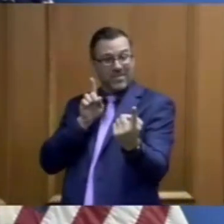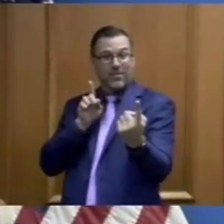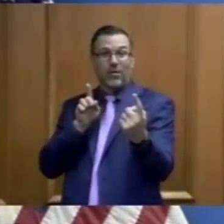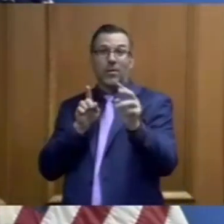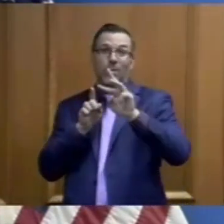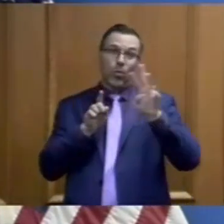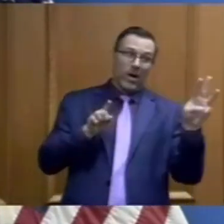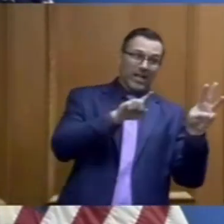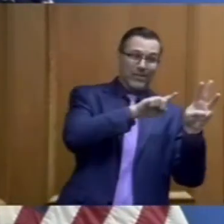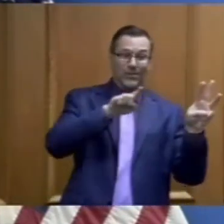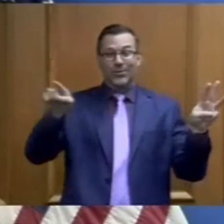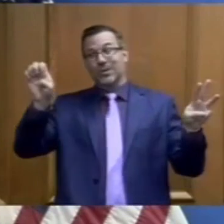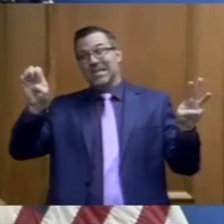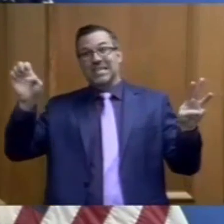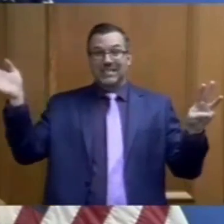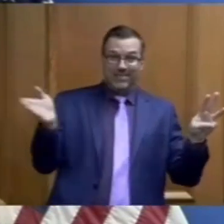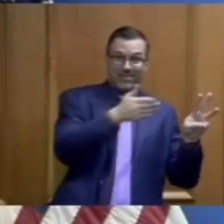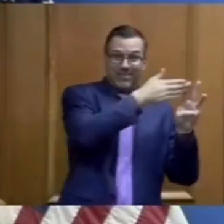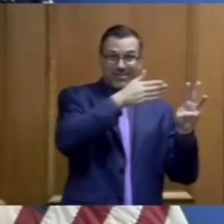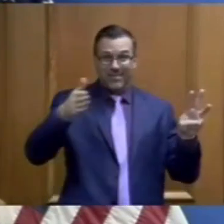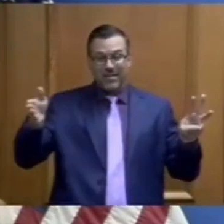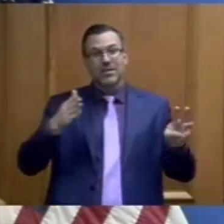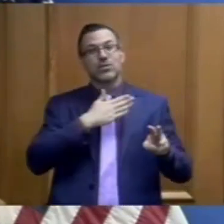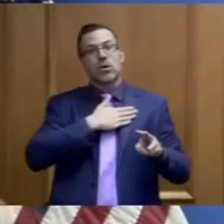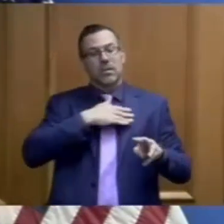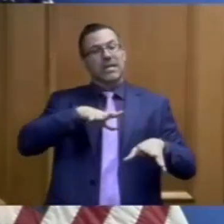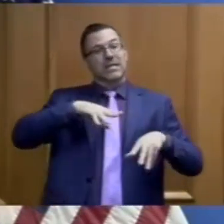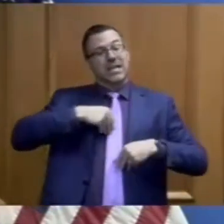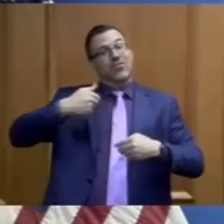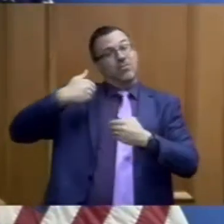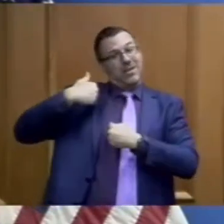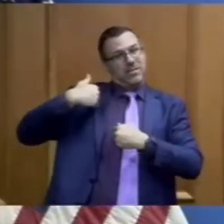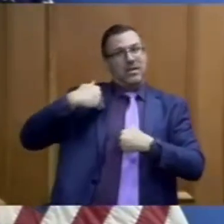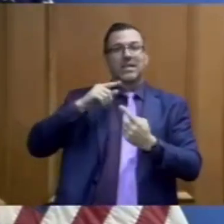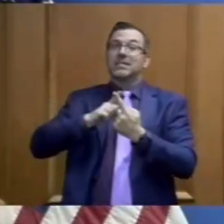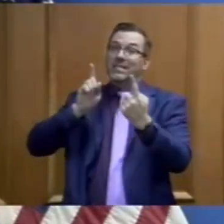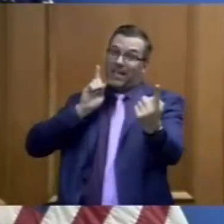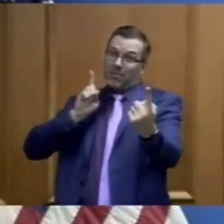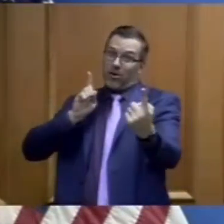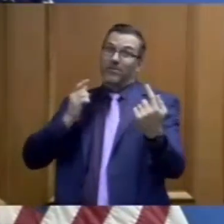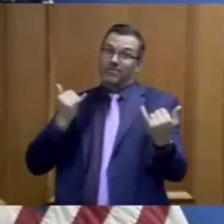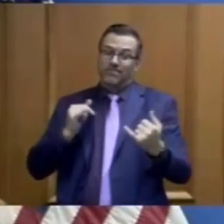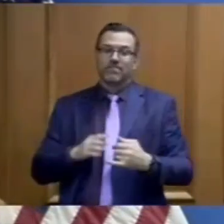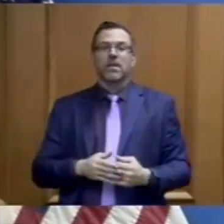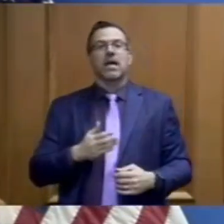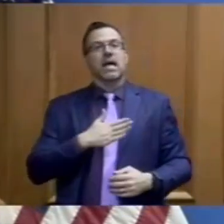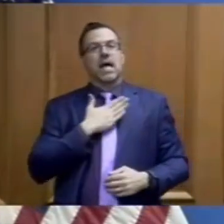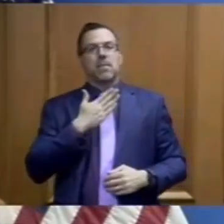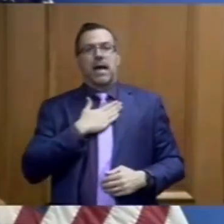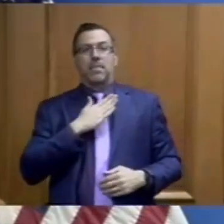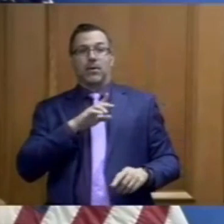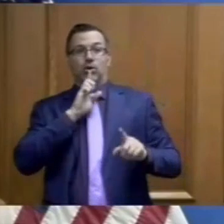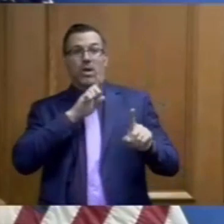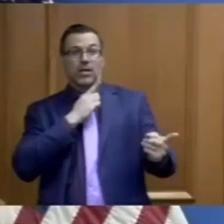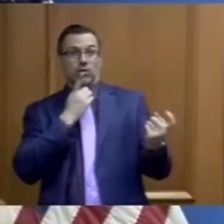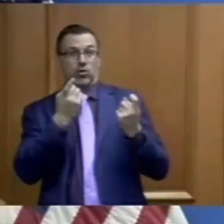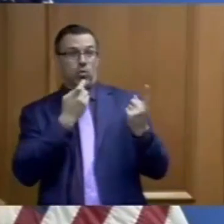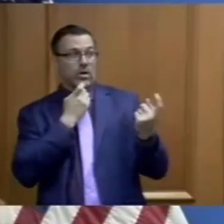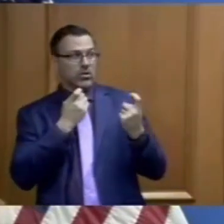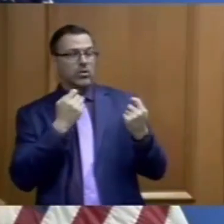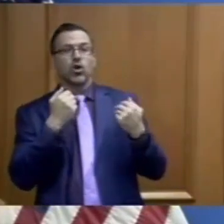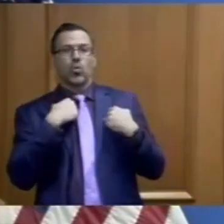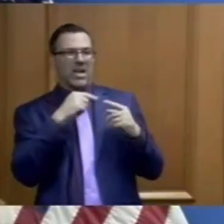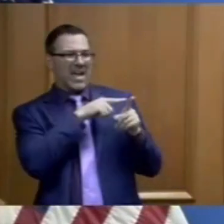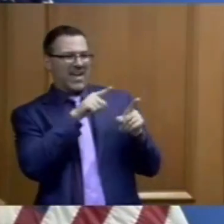to do their part and stay apart. We'll continue to do that going forward. I'll be happy to answer questions and remember we have members of our